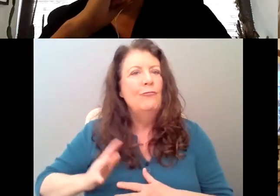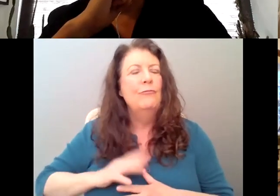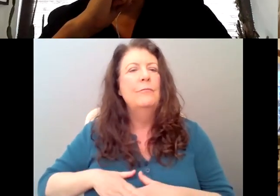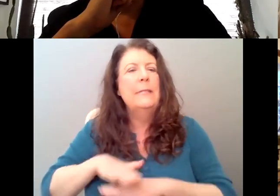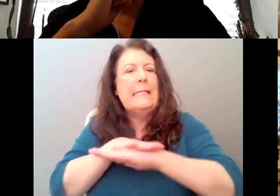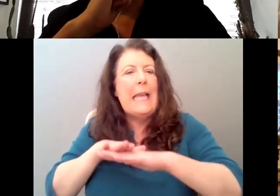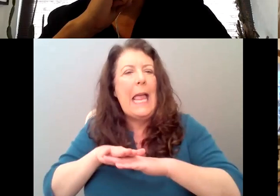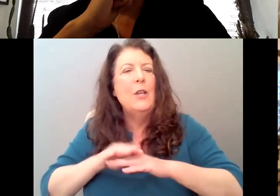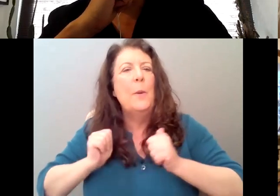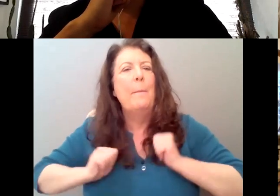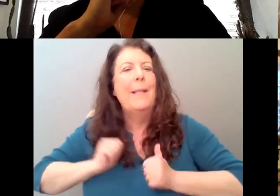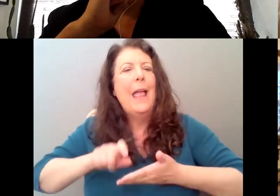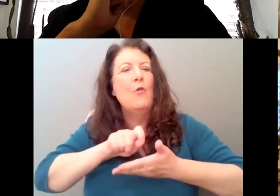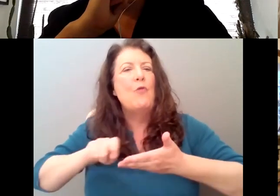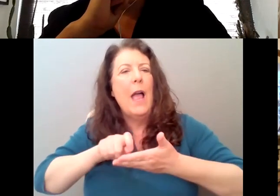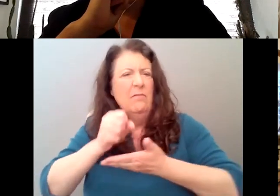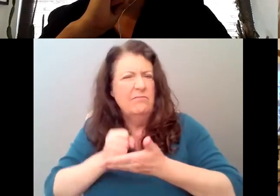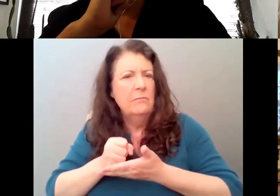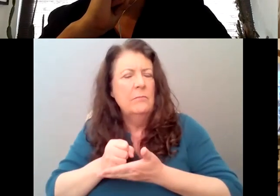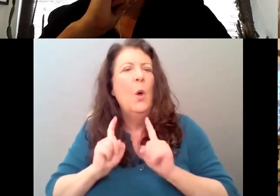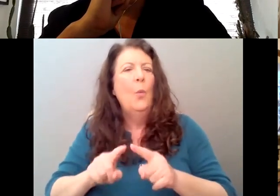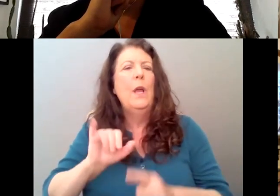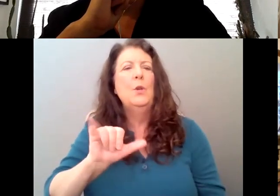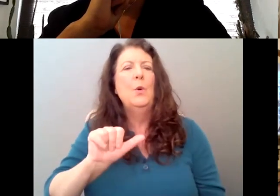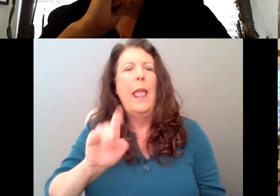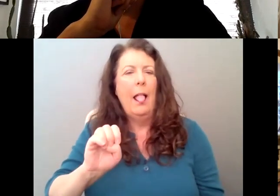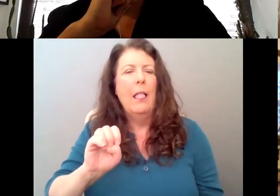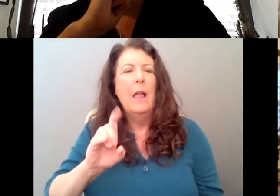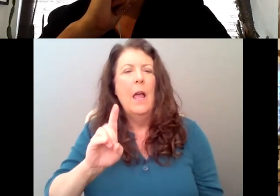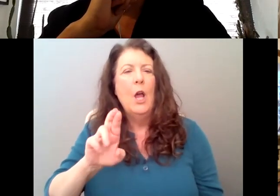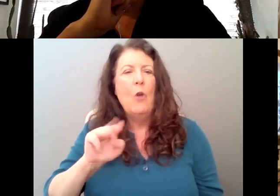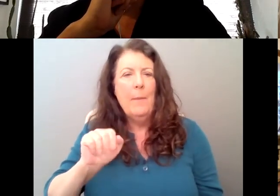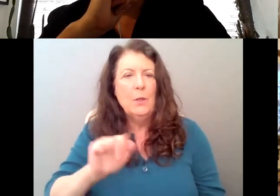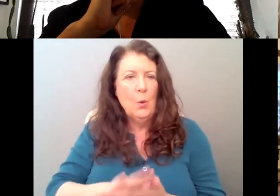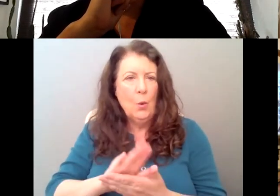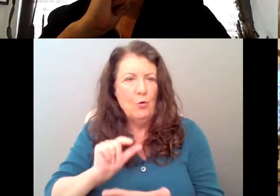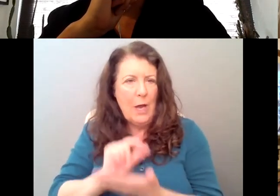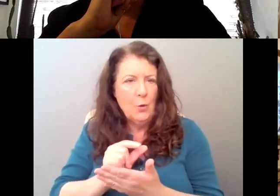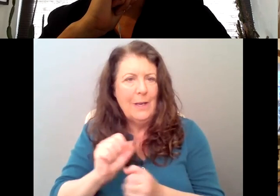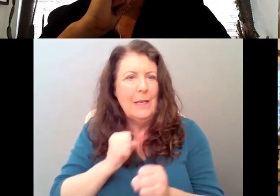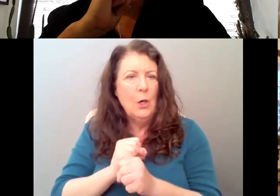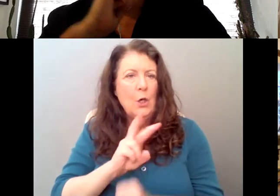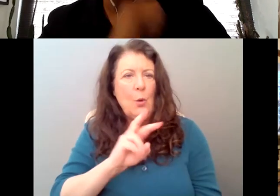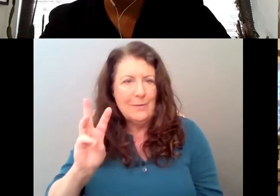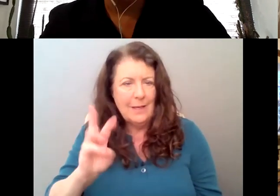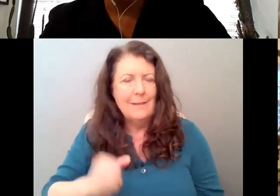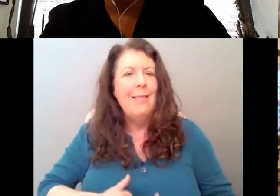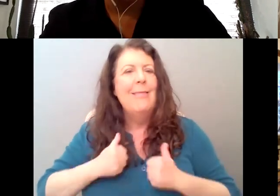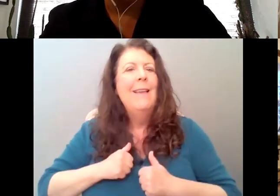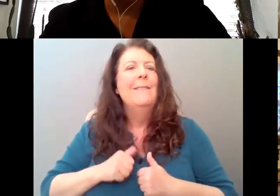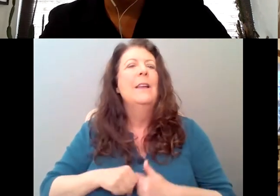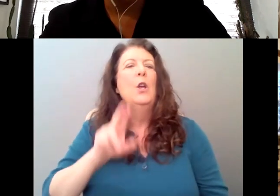went to Yale Drama School and graduated in 2006, and then lived in New York for a number